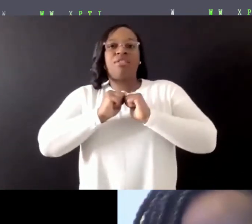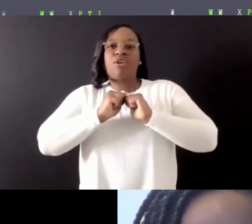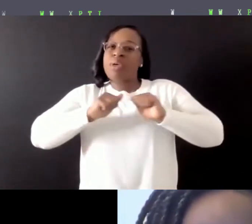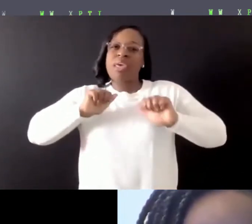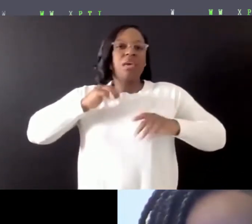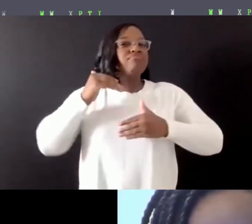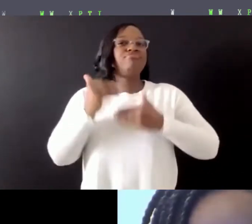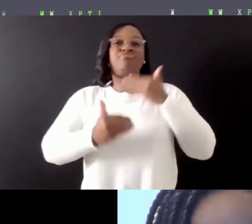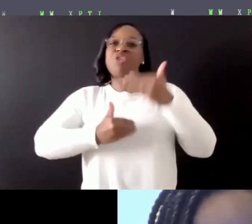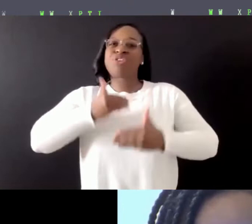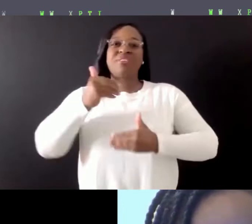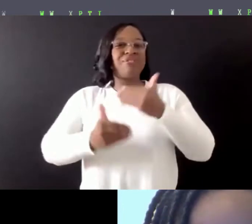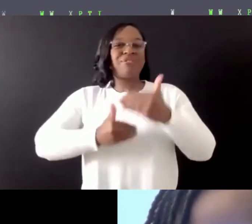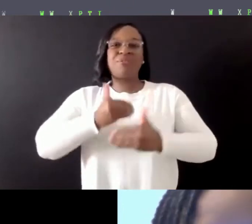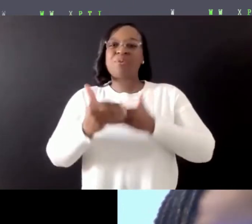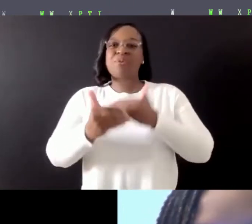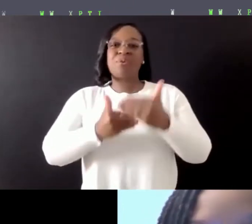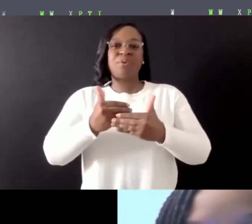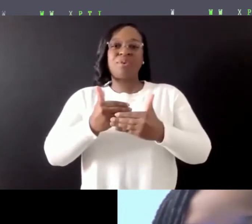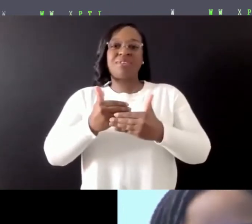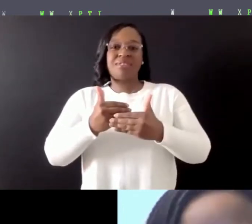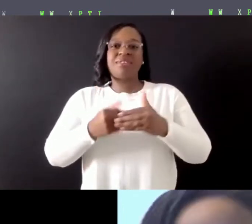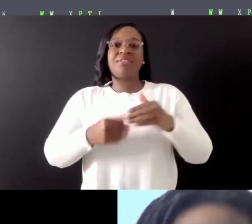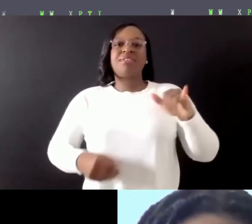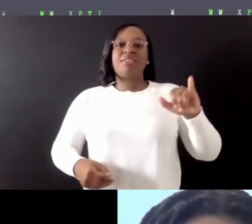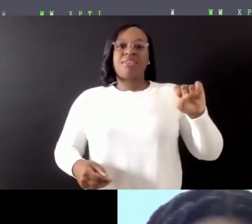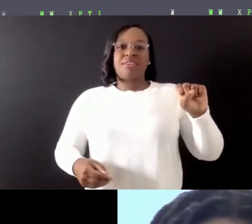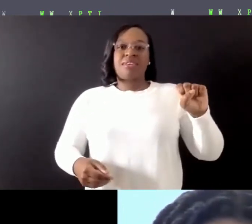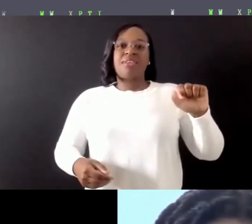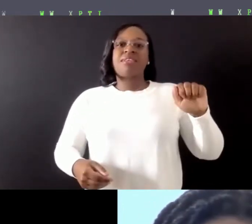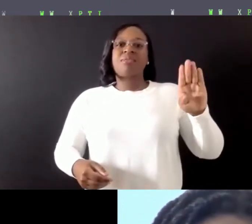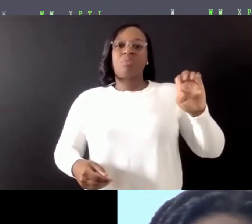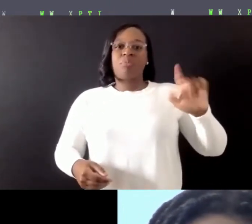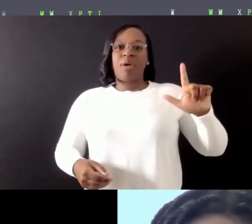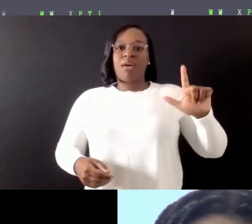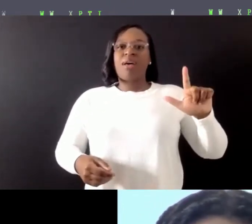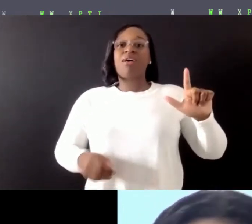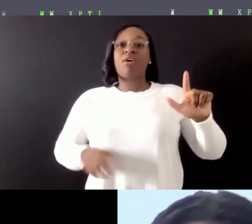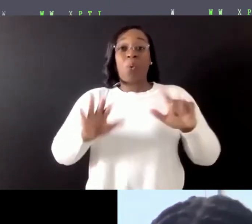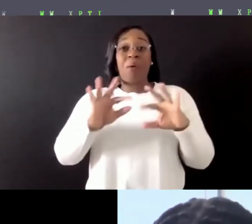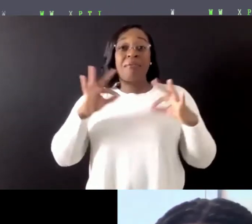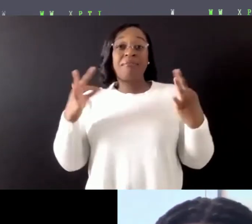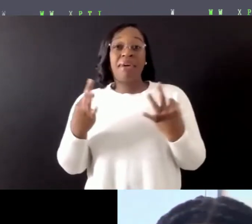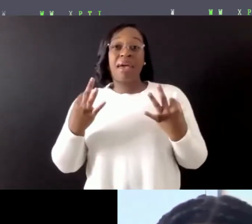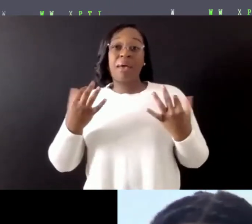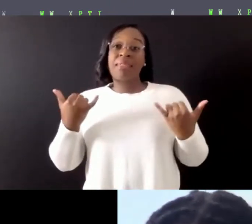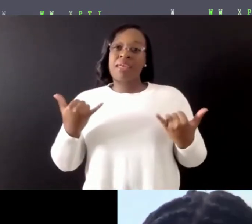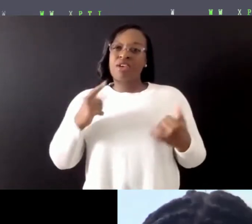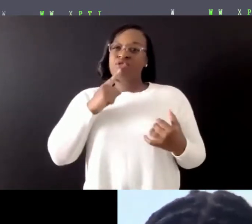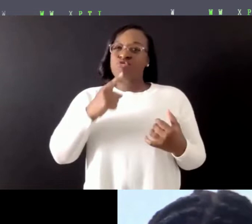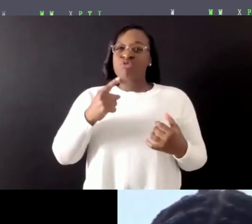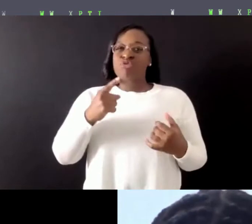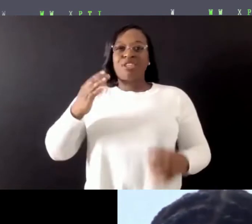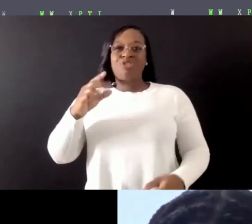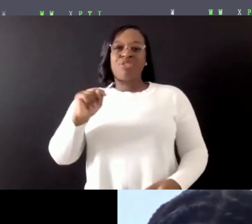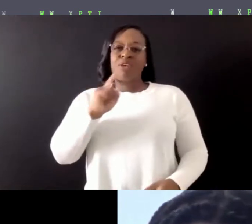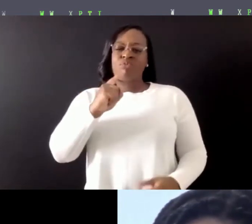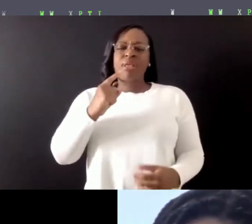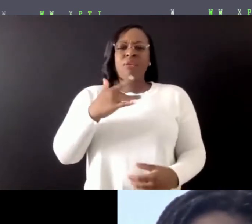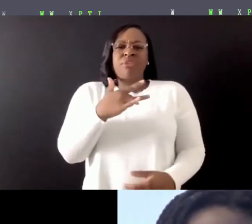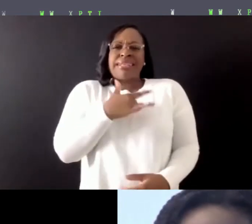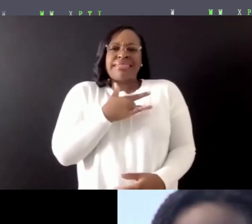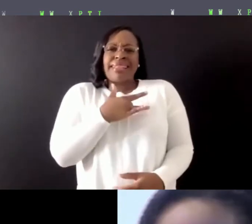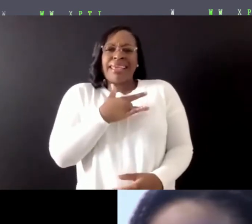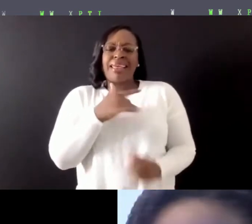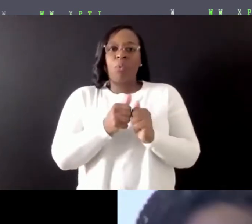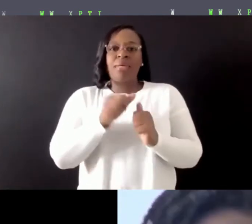I love it, Emily. And if folks are resonating with that, feel free to put what you're feeling in the chat, and never mind her to put your questions in the Q&A.